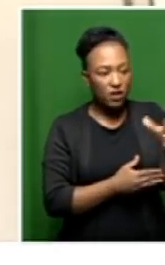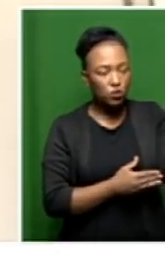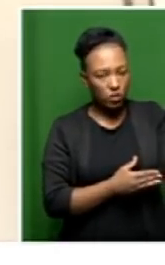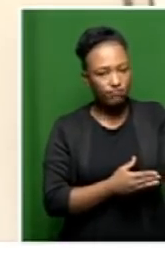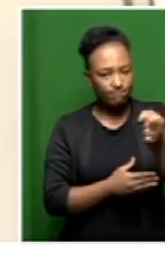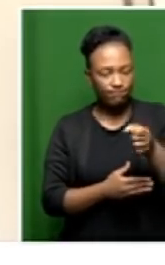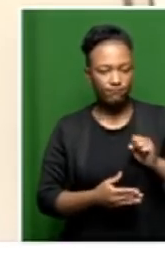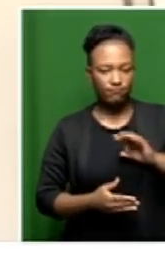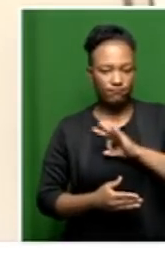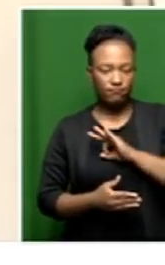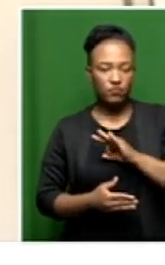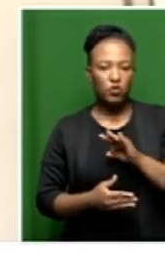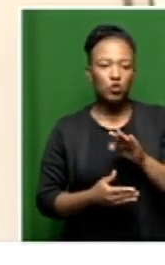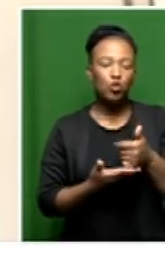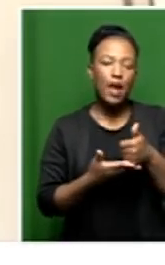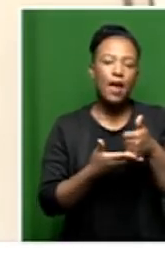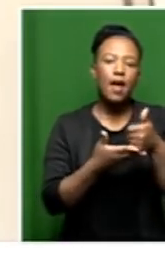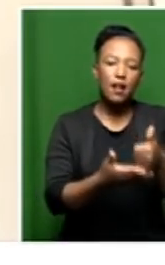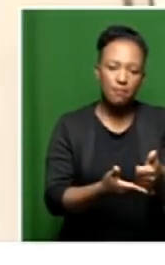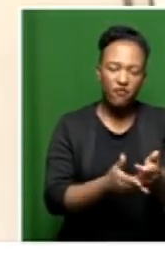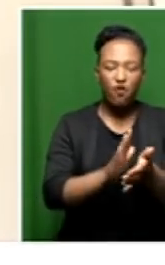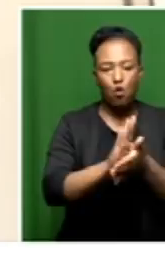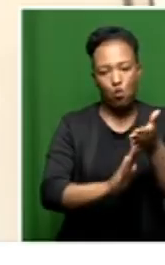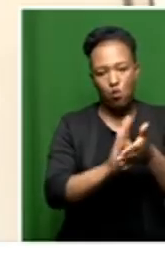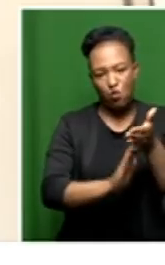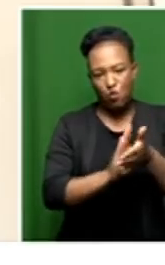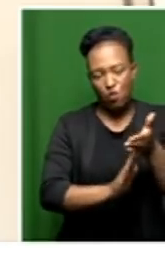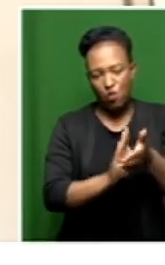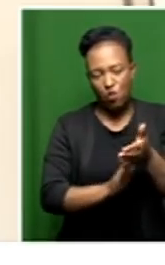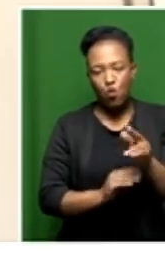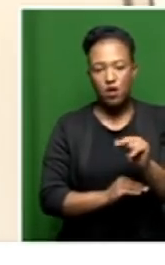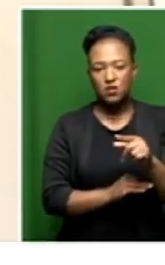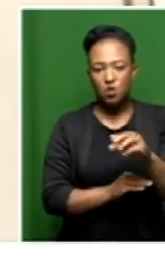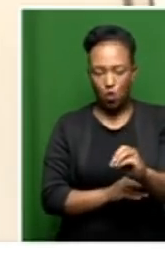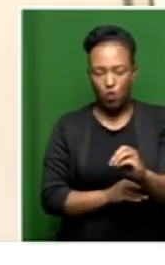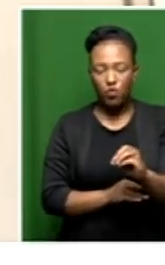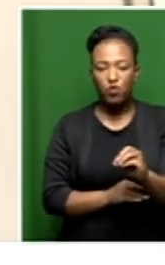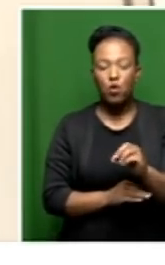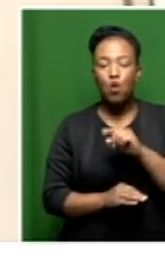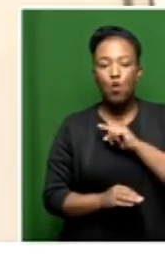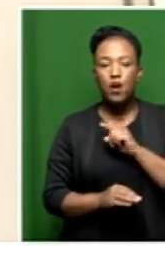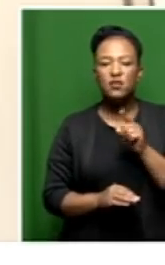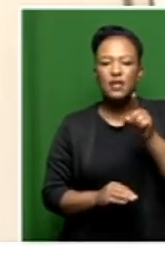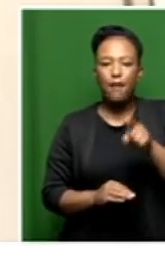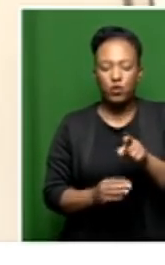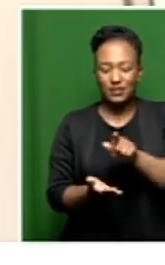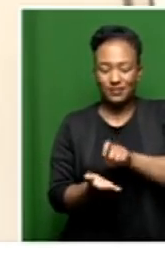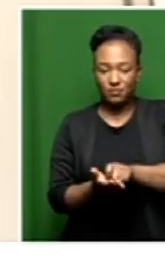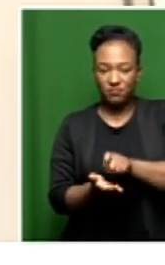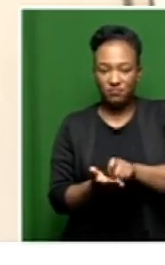to be able to help it to run, because the way it works is that they would have written an